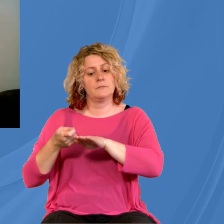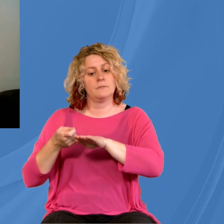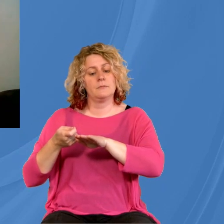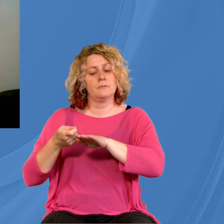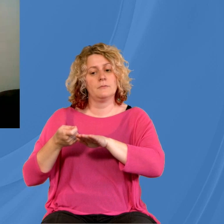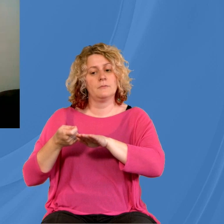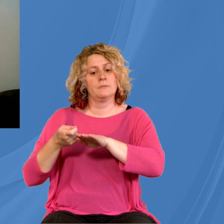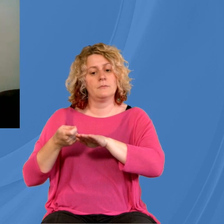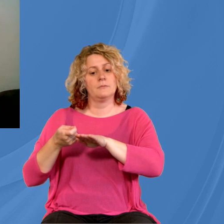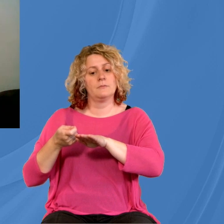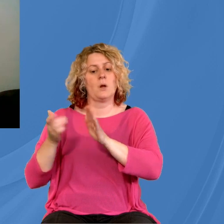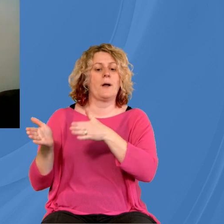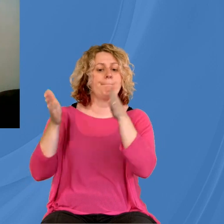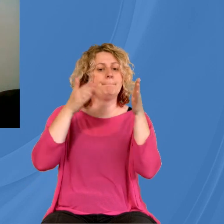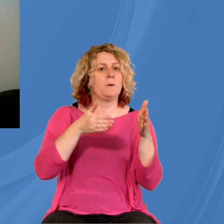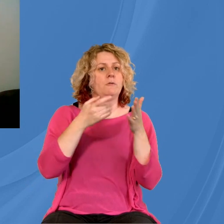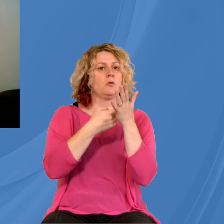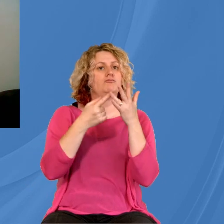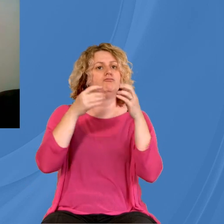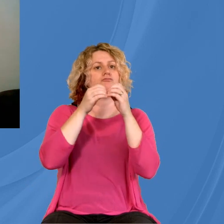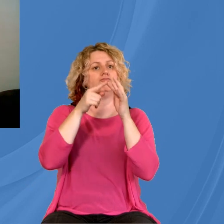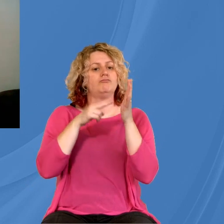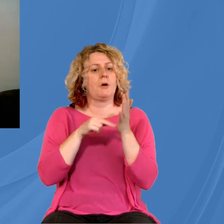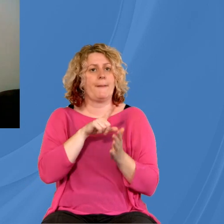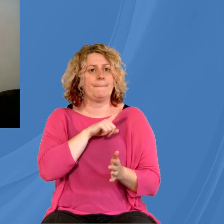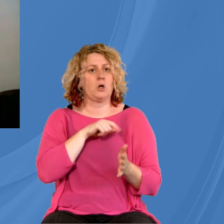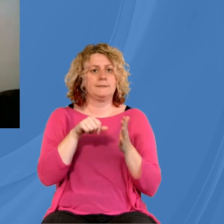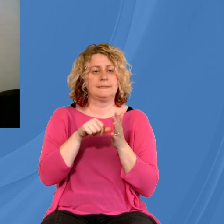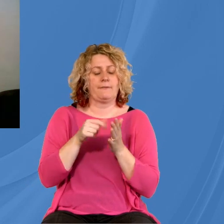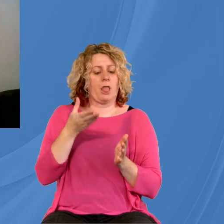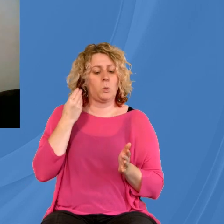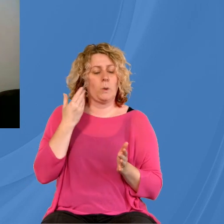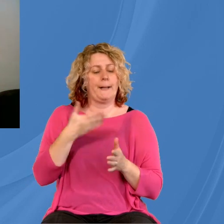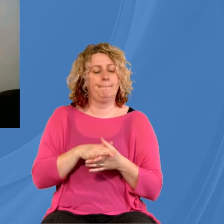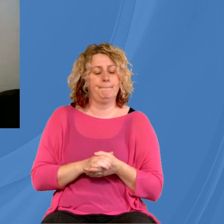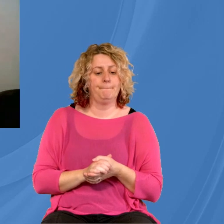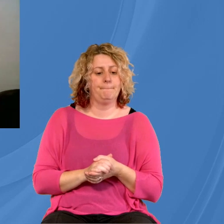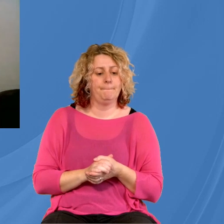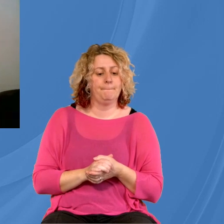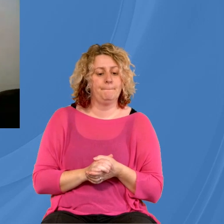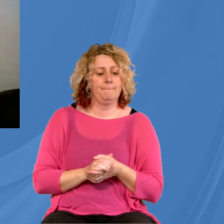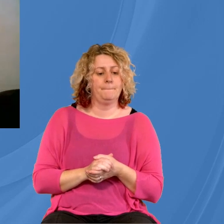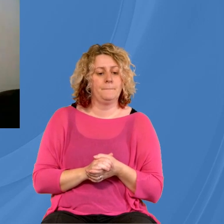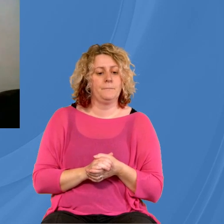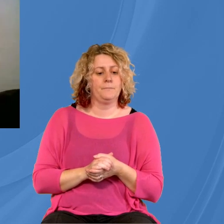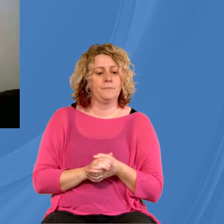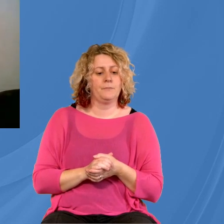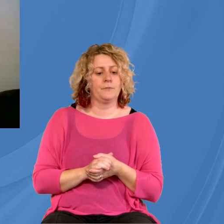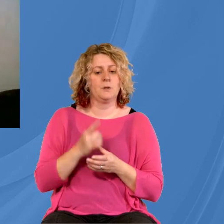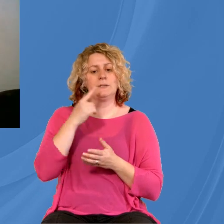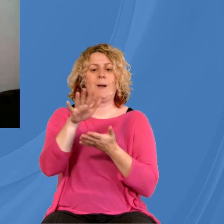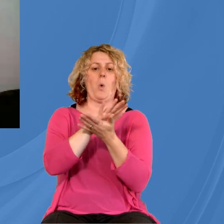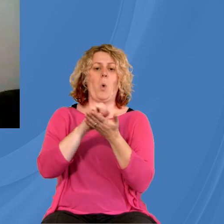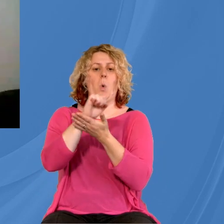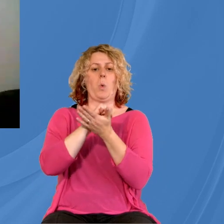OK, never mind. I'll go to Robin. I'll go to Robin instead and perhaps ask him a question. Robin, you talked a little bit about holy disruption and